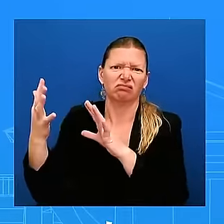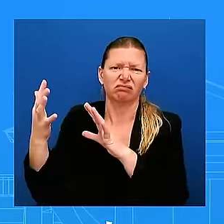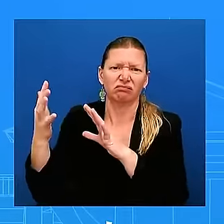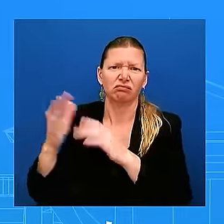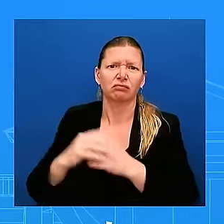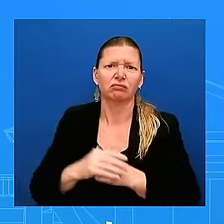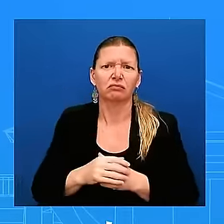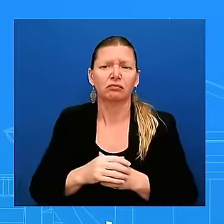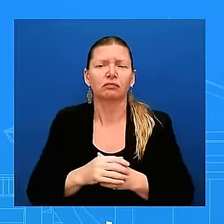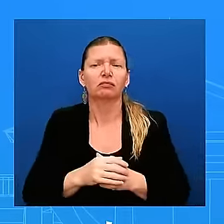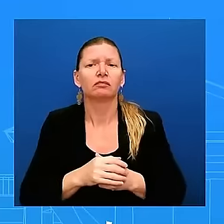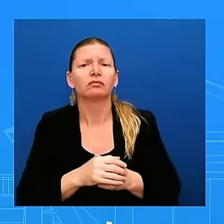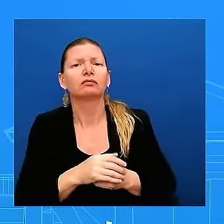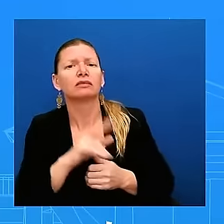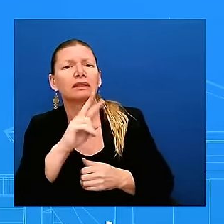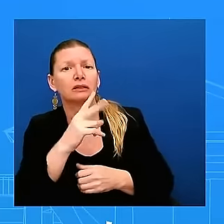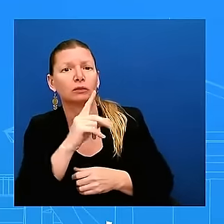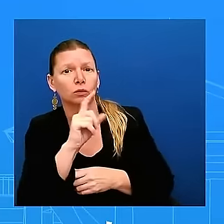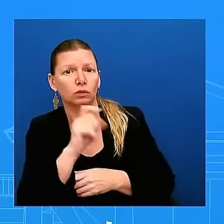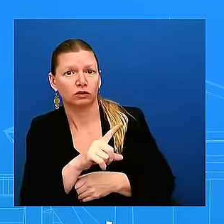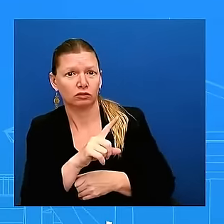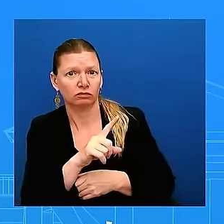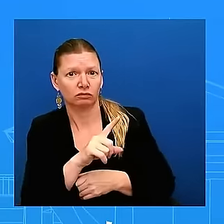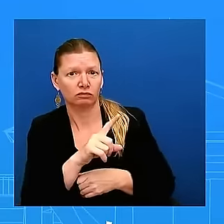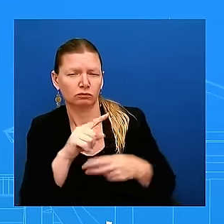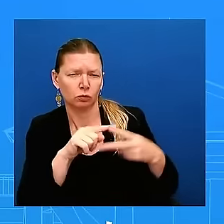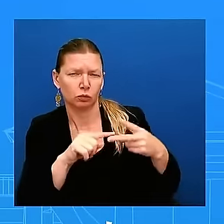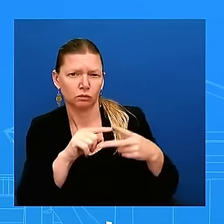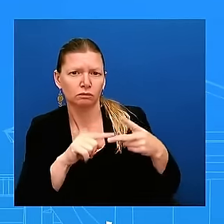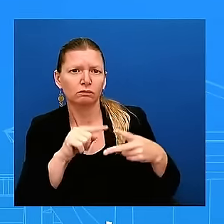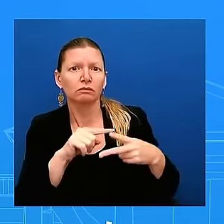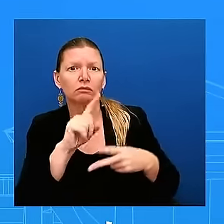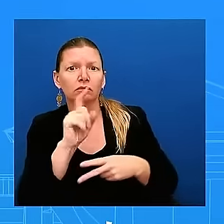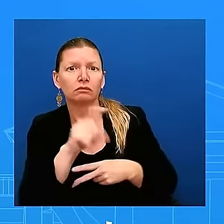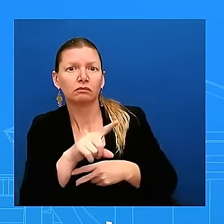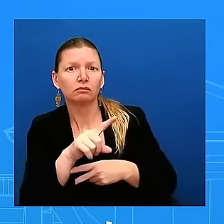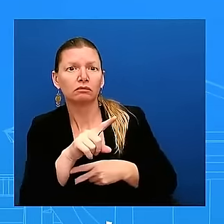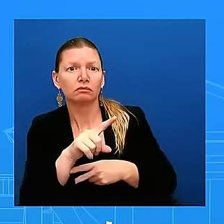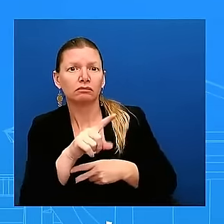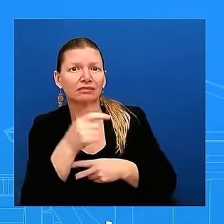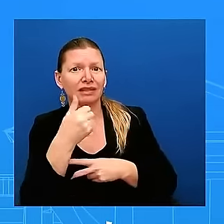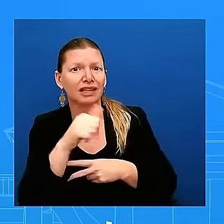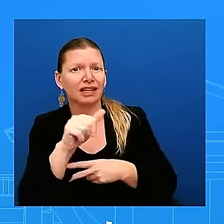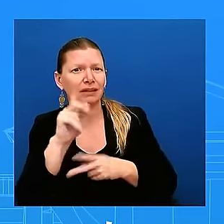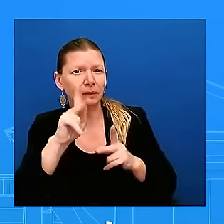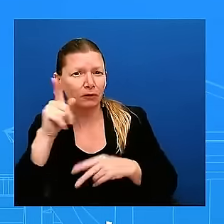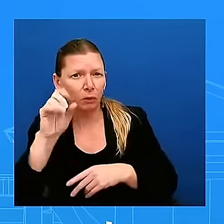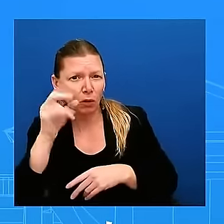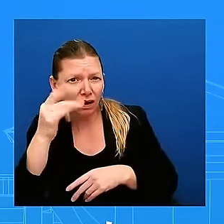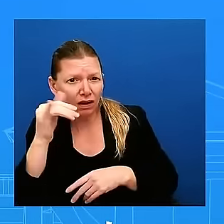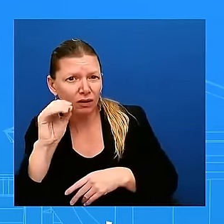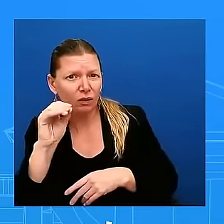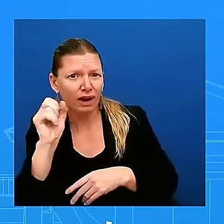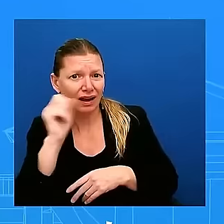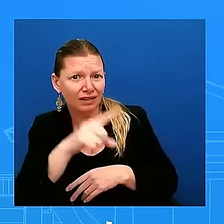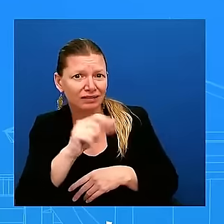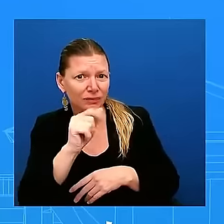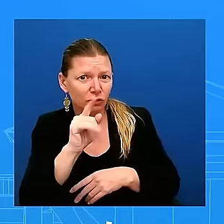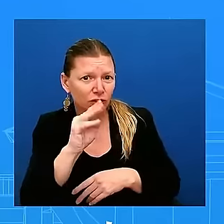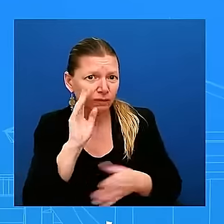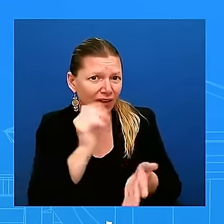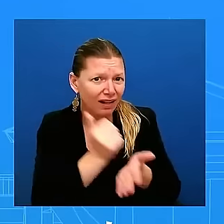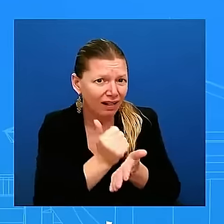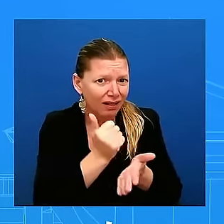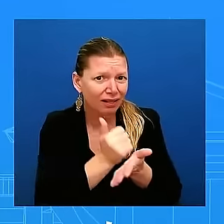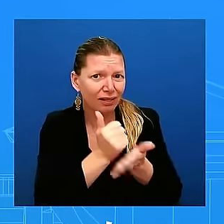to safeguard the the vulnerable communities there um is this something you're considering and then secondly just zooming out looking